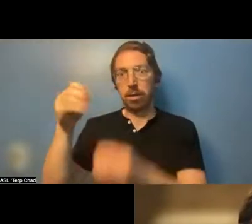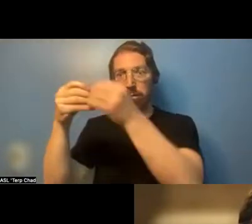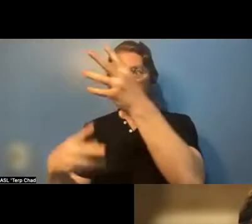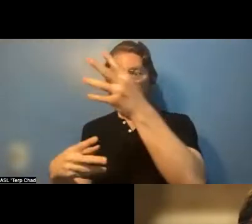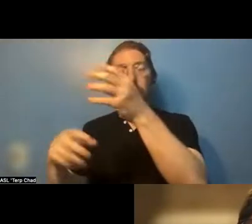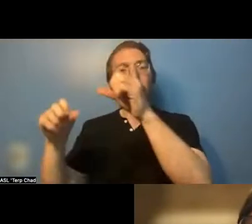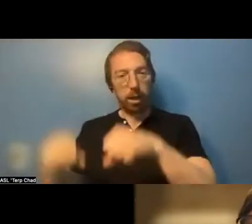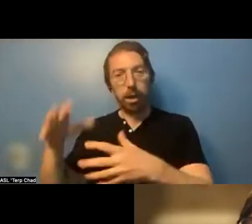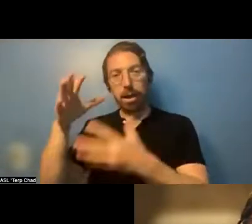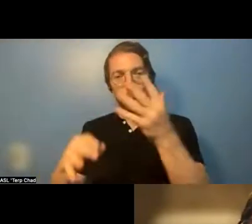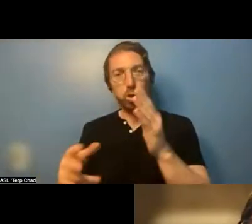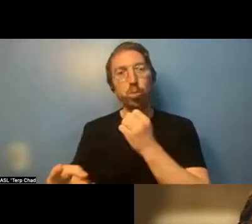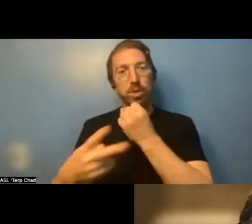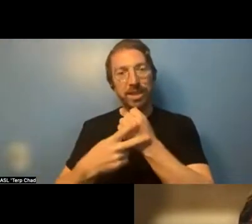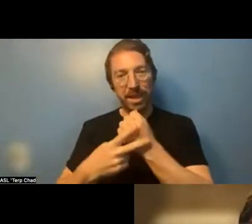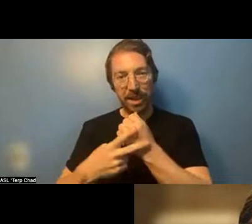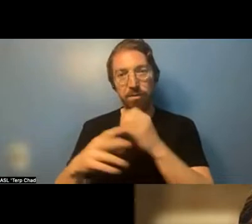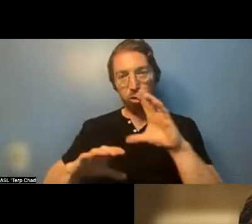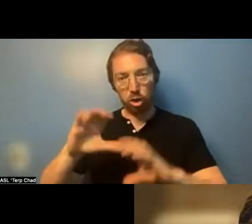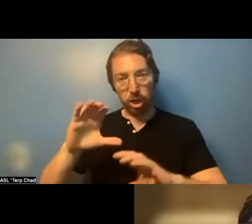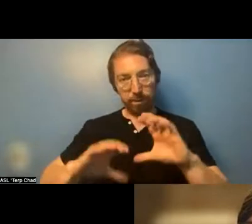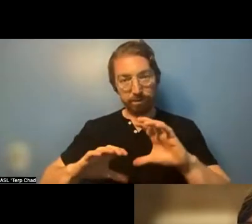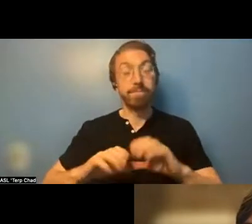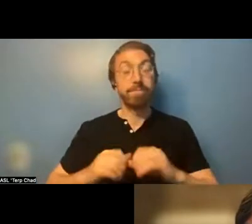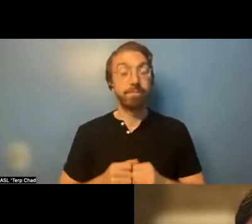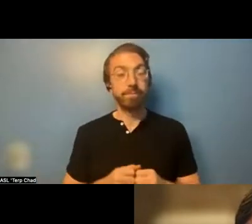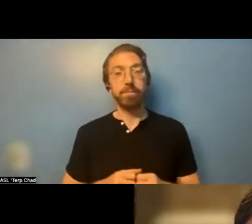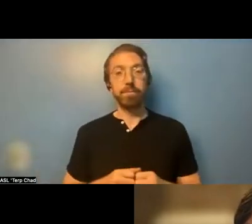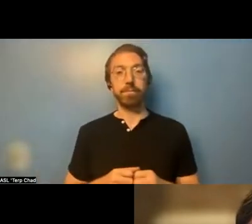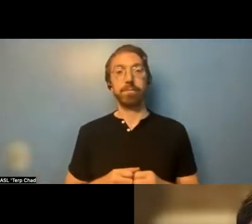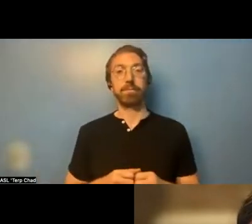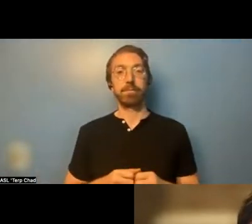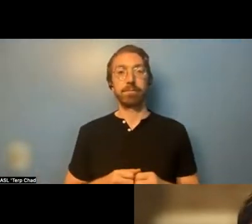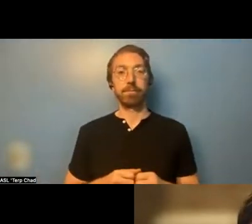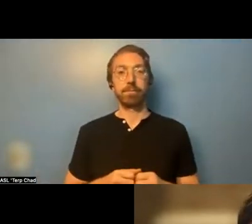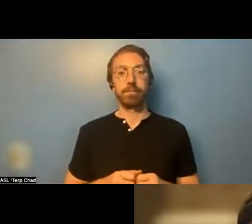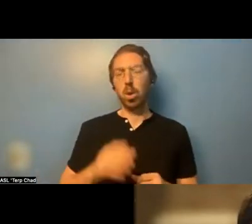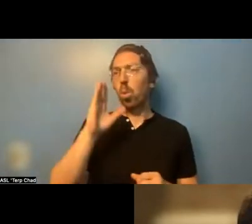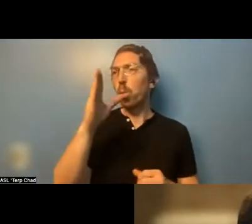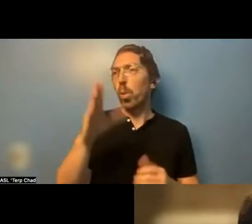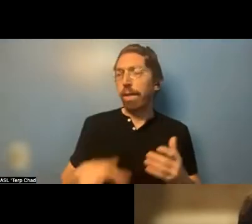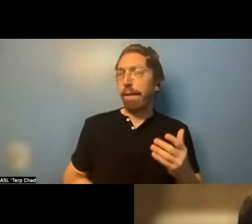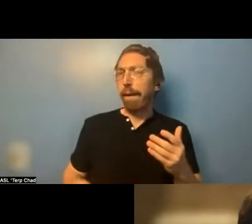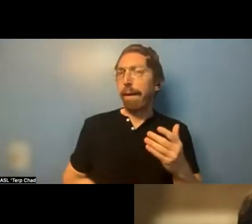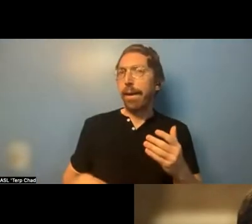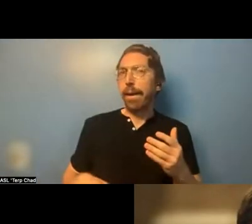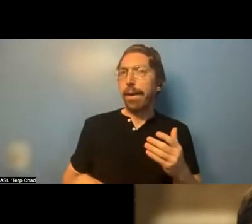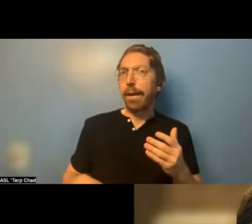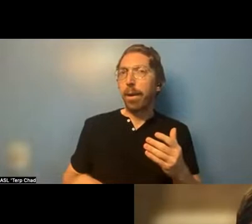Okay. Will additional housing meetings be on the NAMI website? That's a great question.